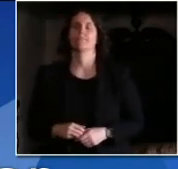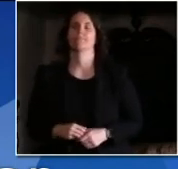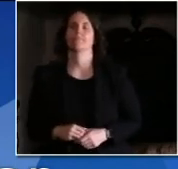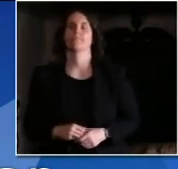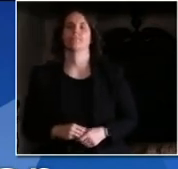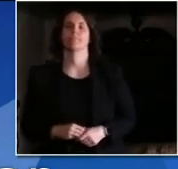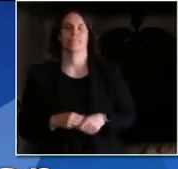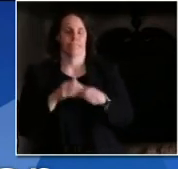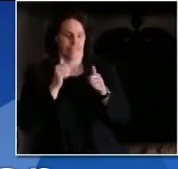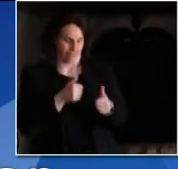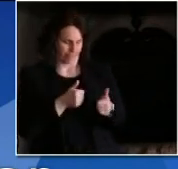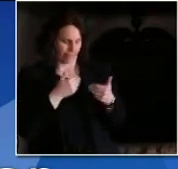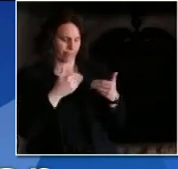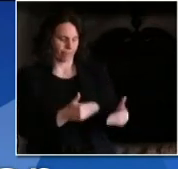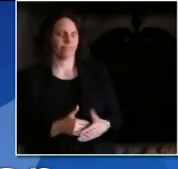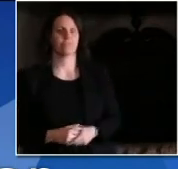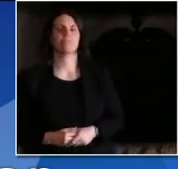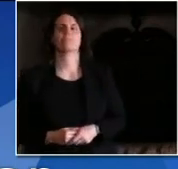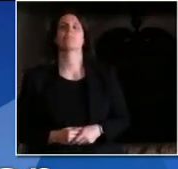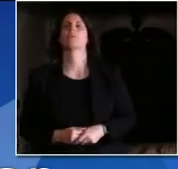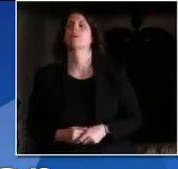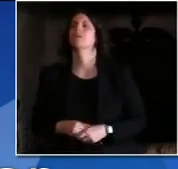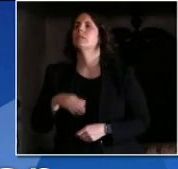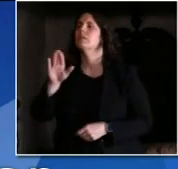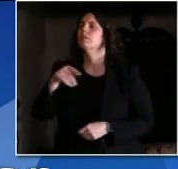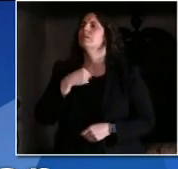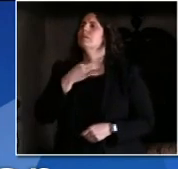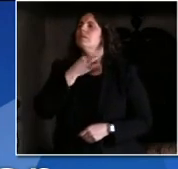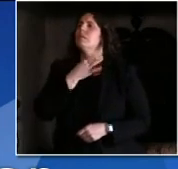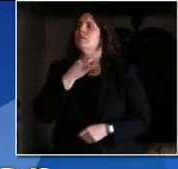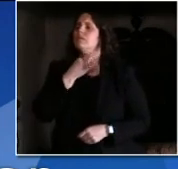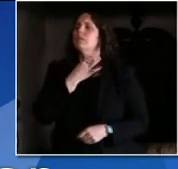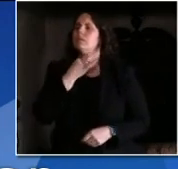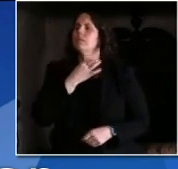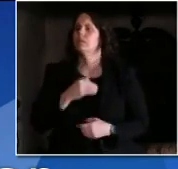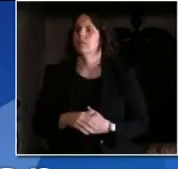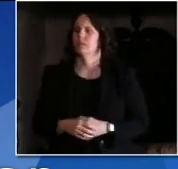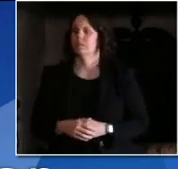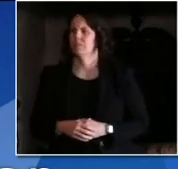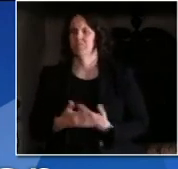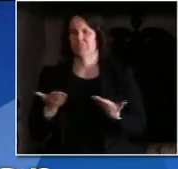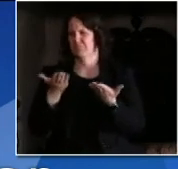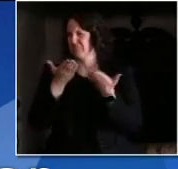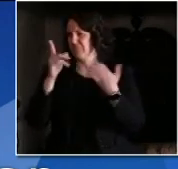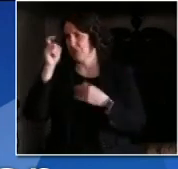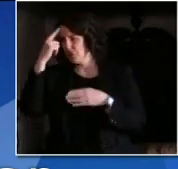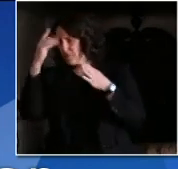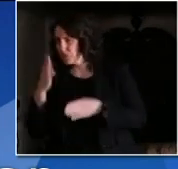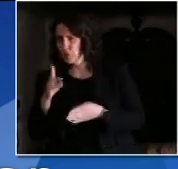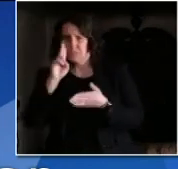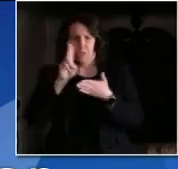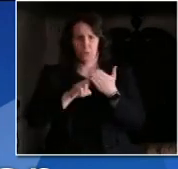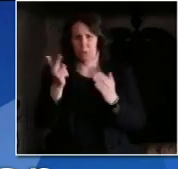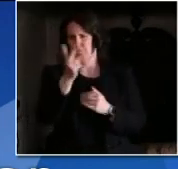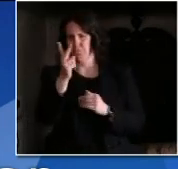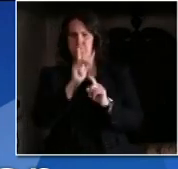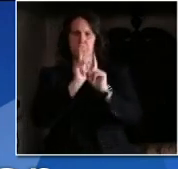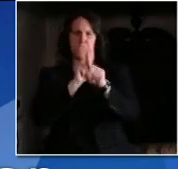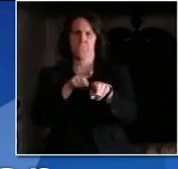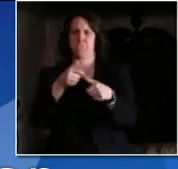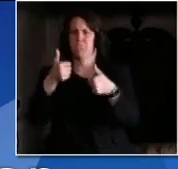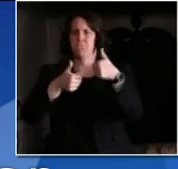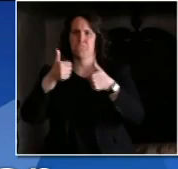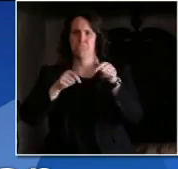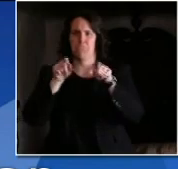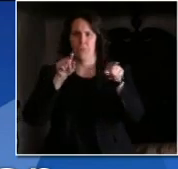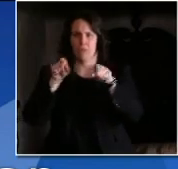perfect I was just wondering this might be for Governor Eaters or the Secretary Palm is the state doing anything else for people mental health